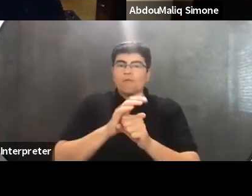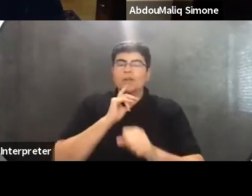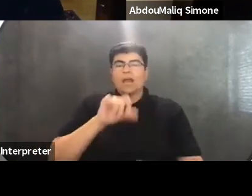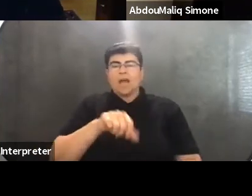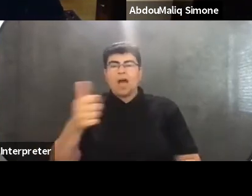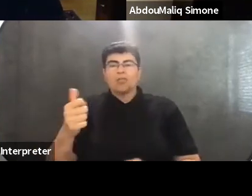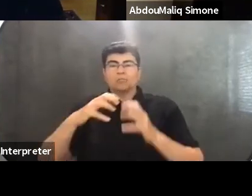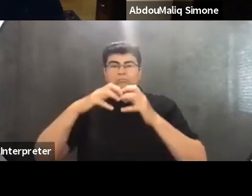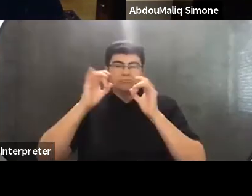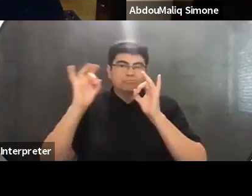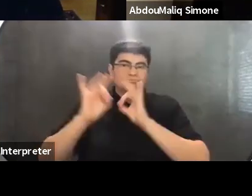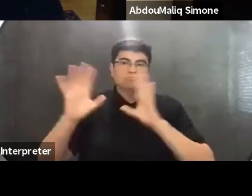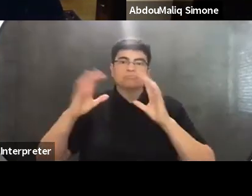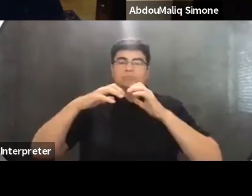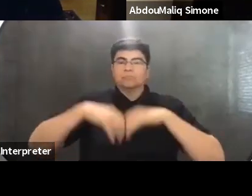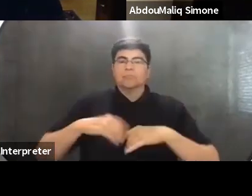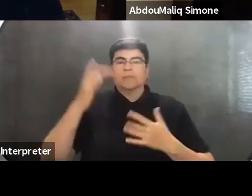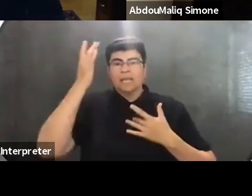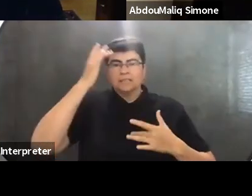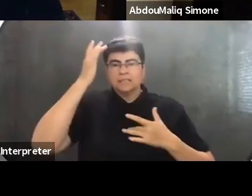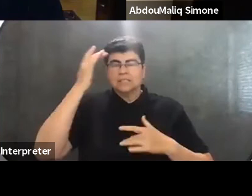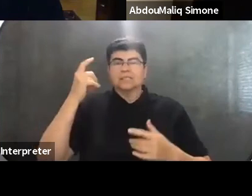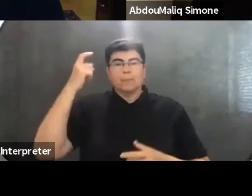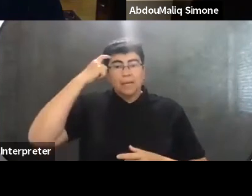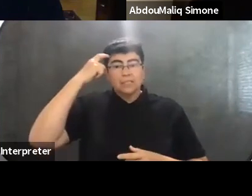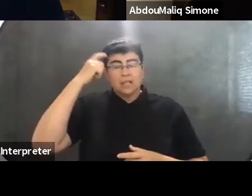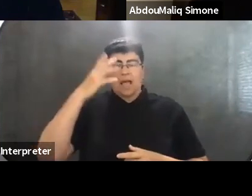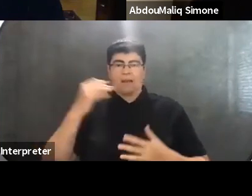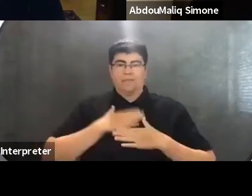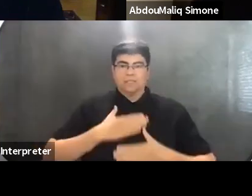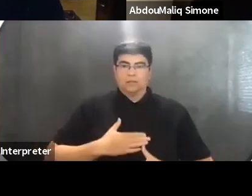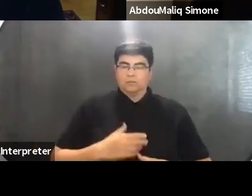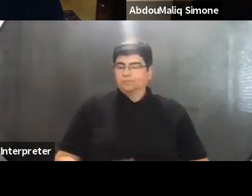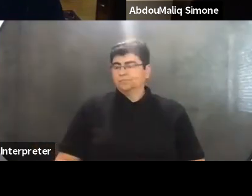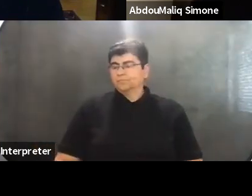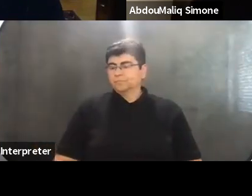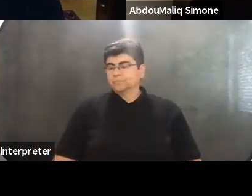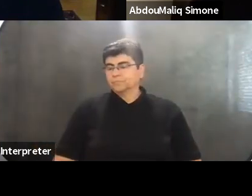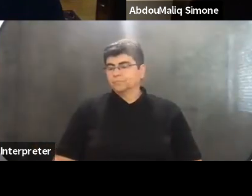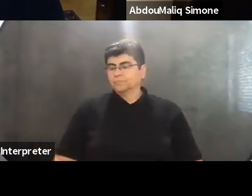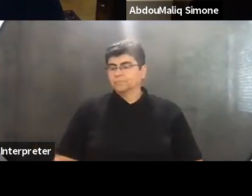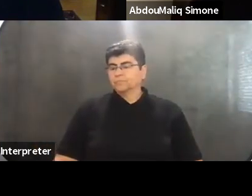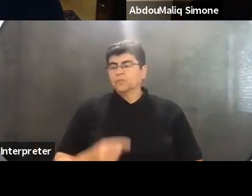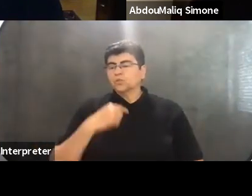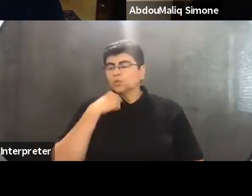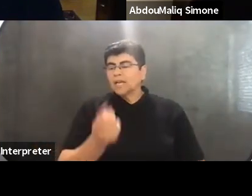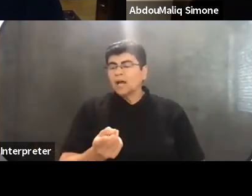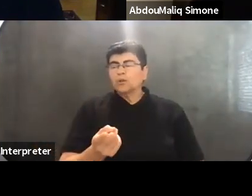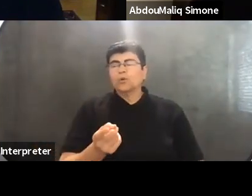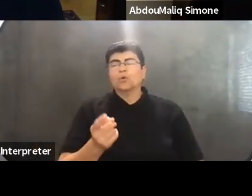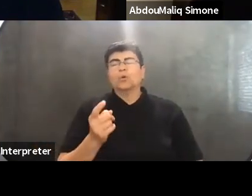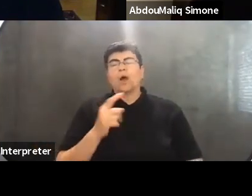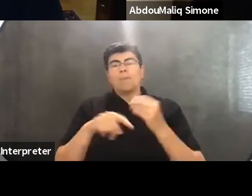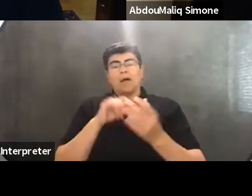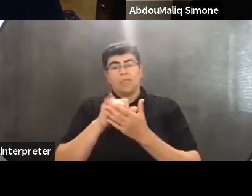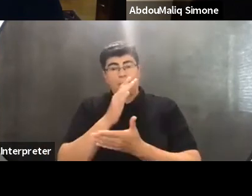debilitating, um, illnesses, mental and physical. And, um, to tell you that that very part